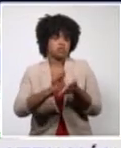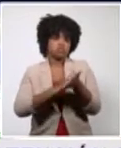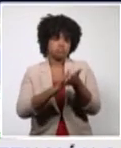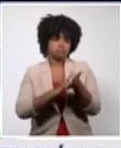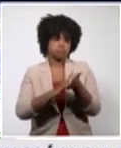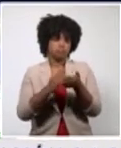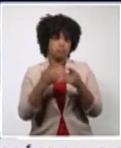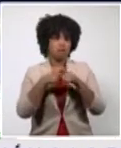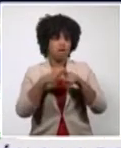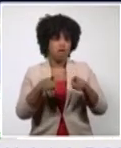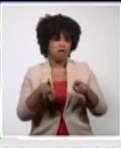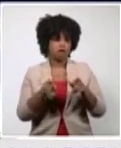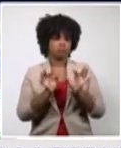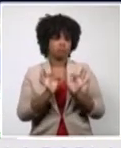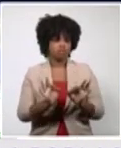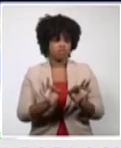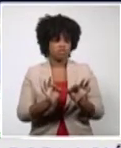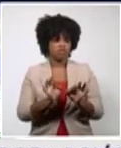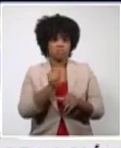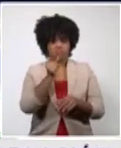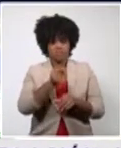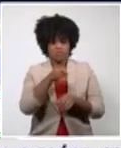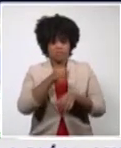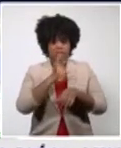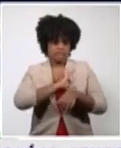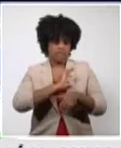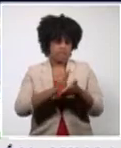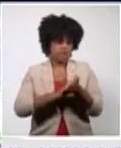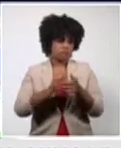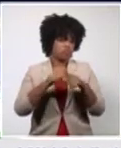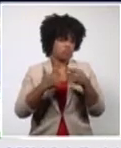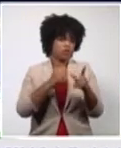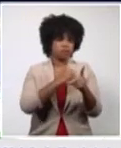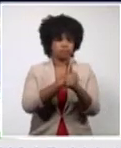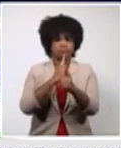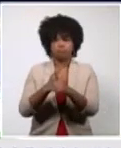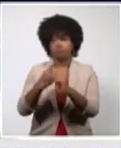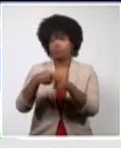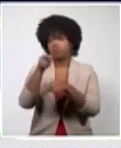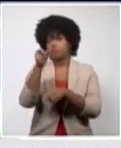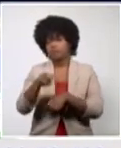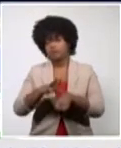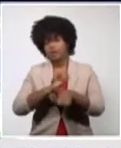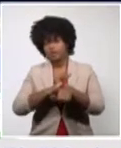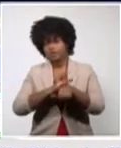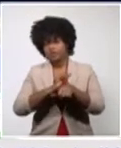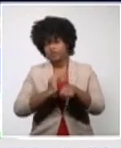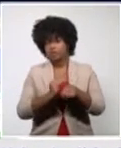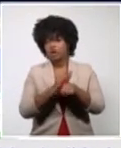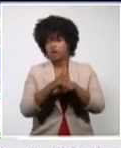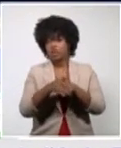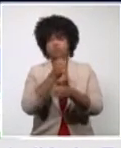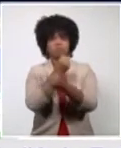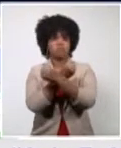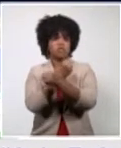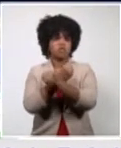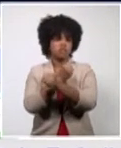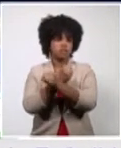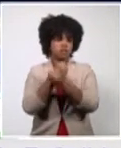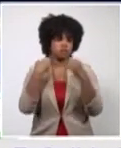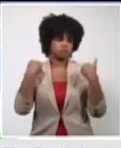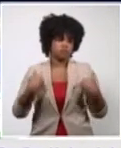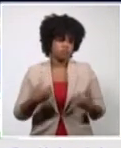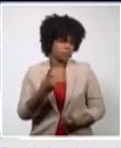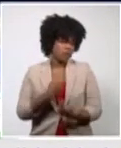precisely from people who have had some kind of epidemiological risk. And